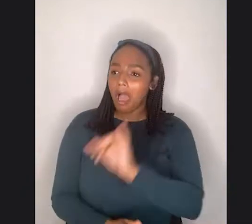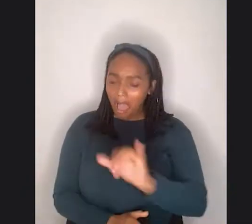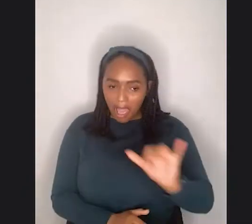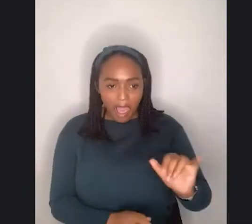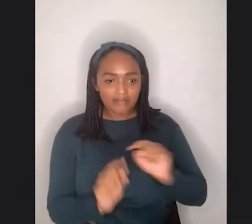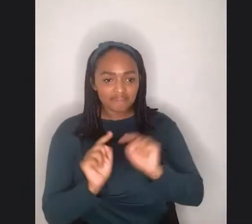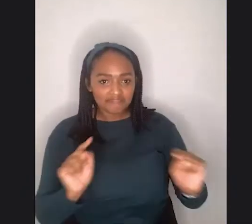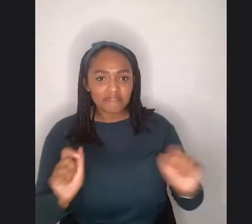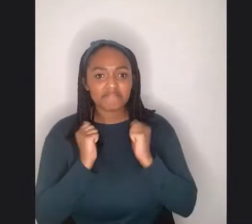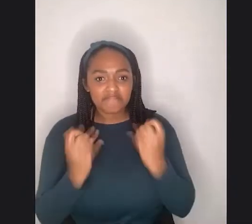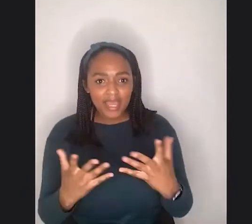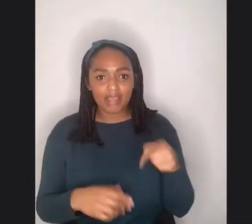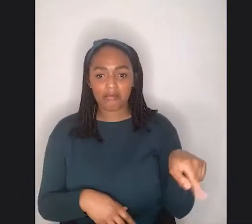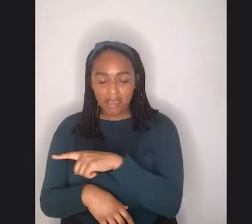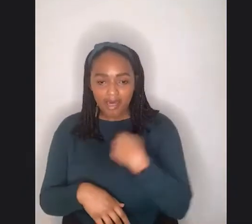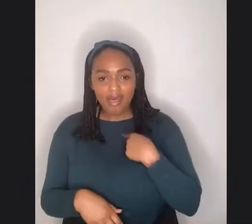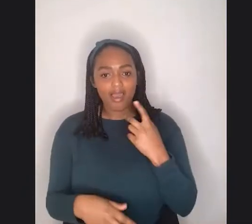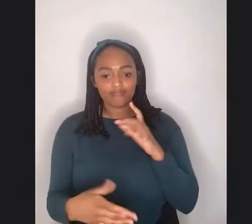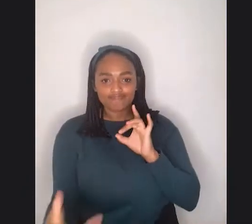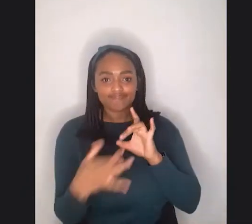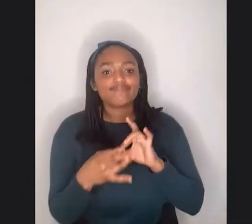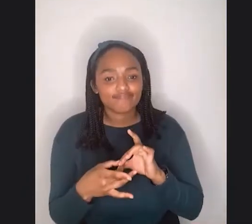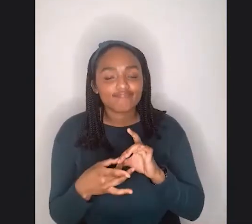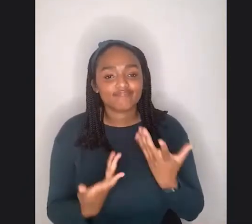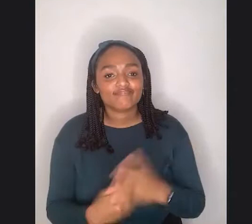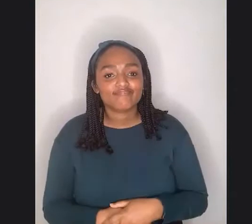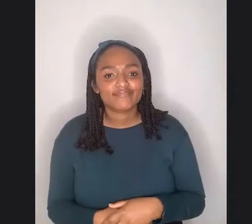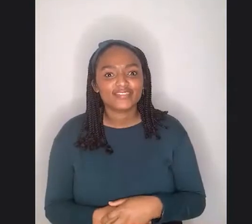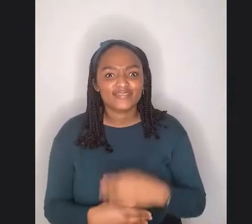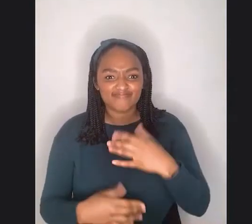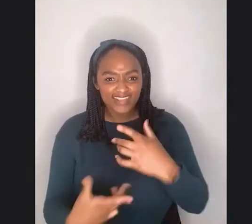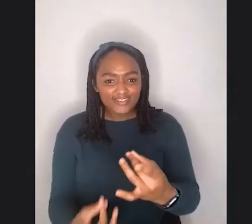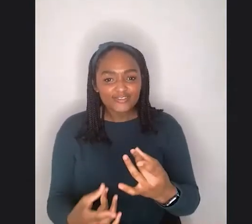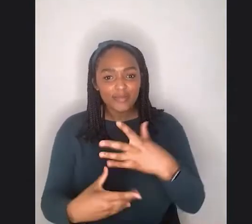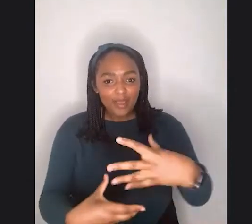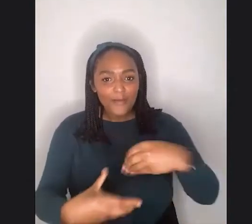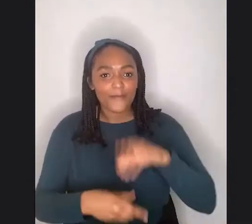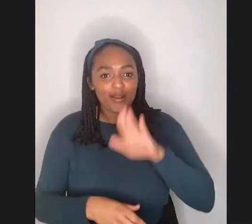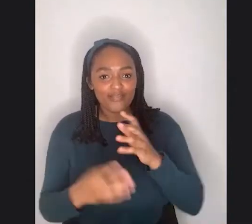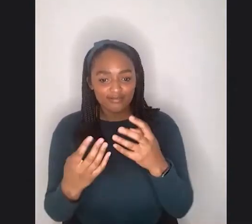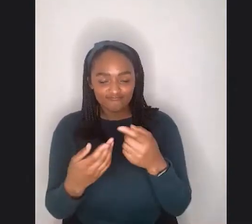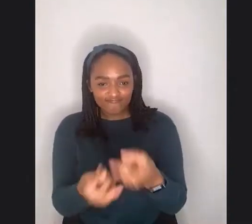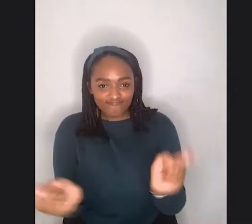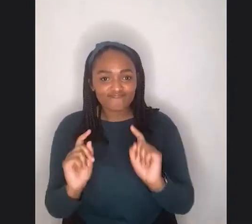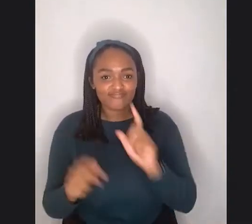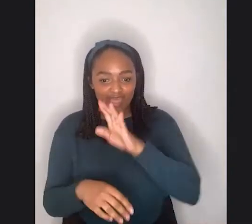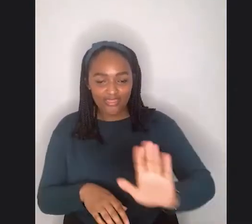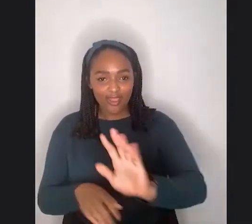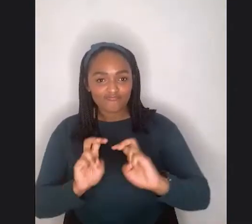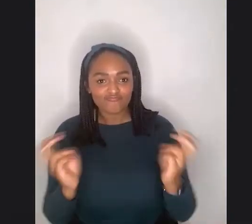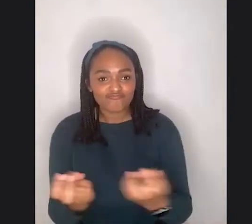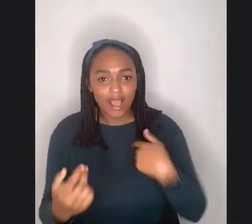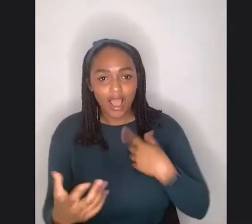it was, it was really, really fun to be part of that crowd. We were like, like I told Ivy, you know, it was like a